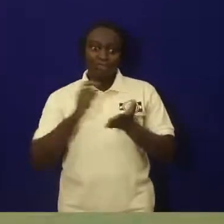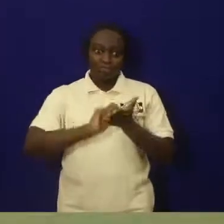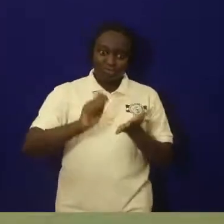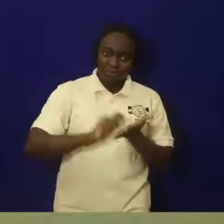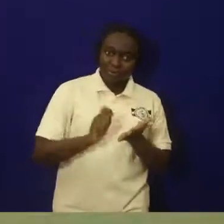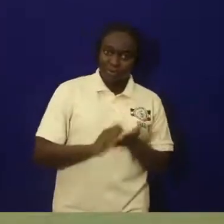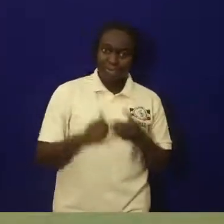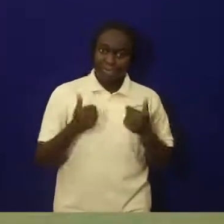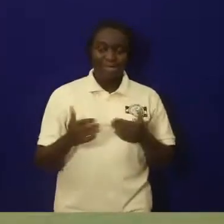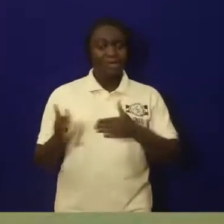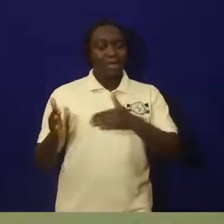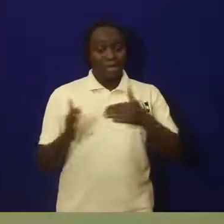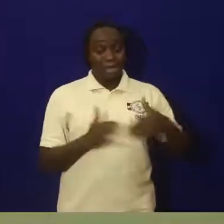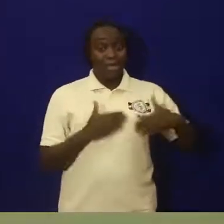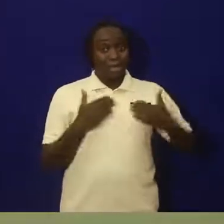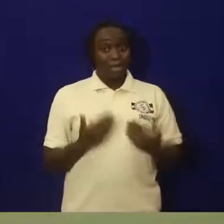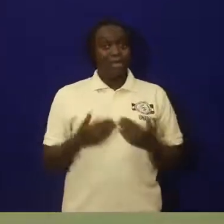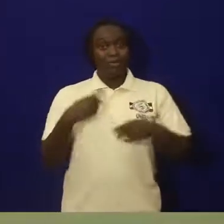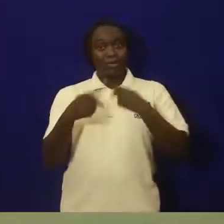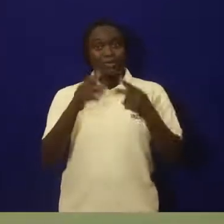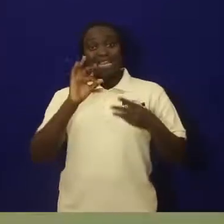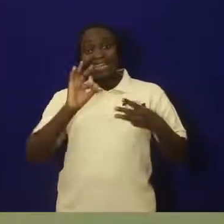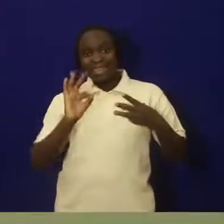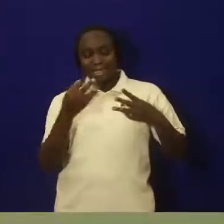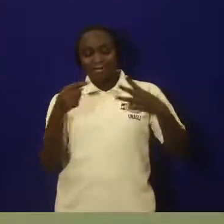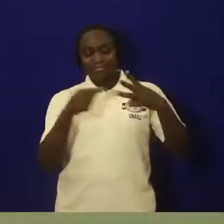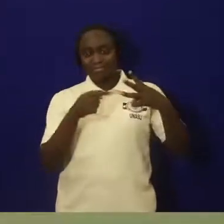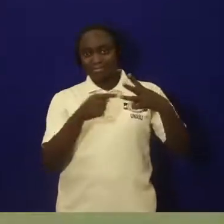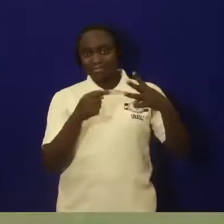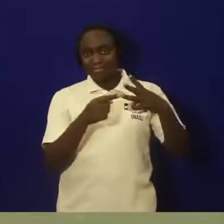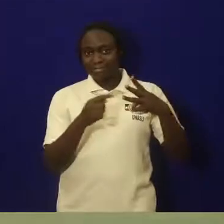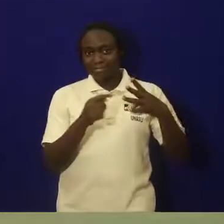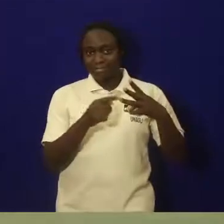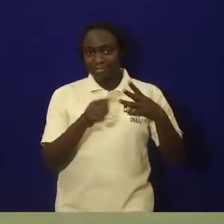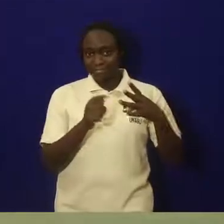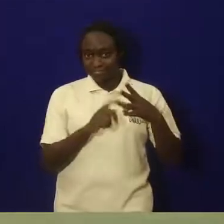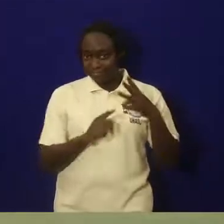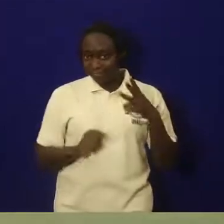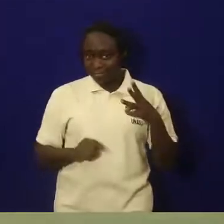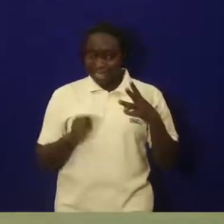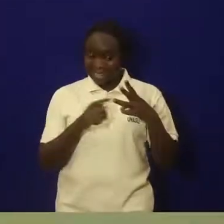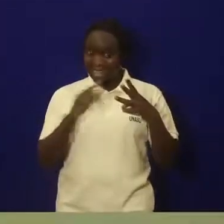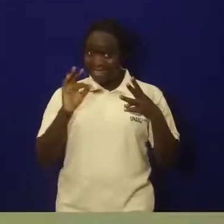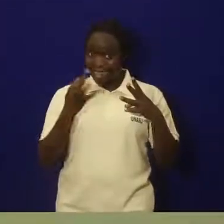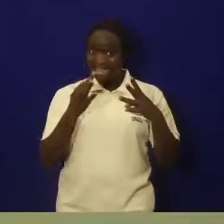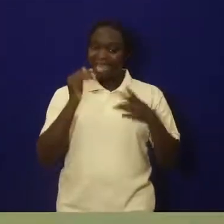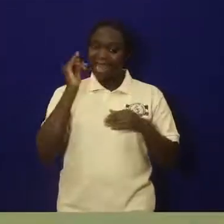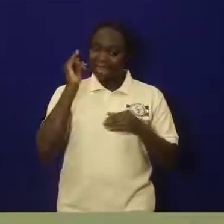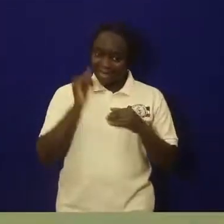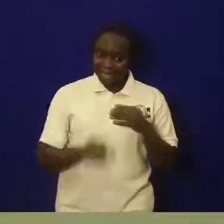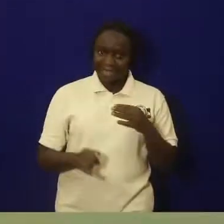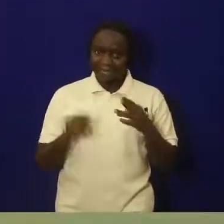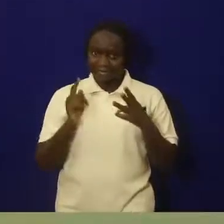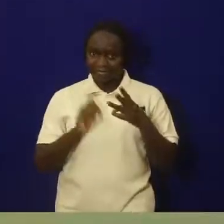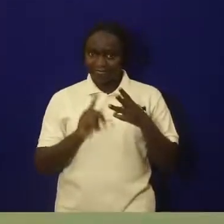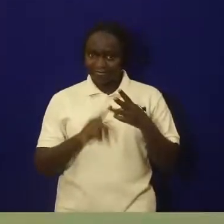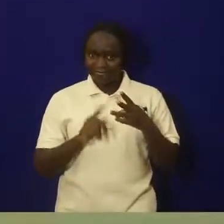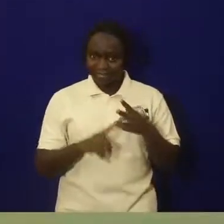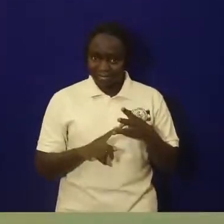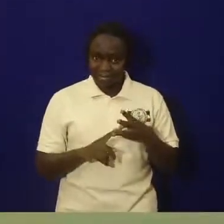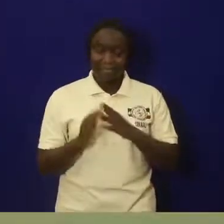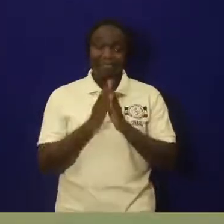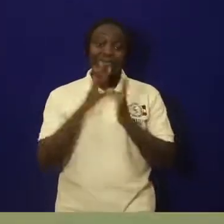Now, my dear learners, we are continuing with the third and last part or